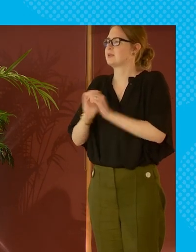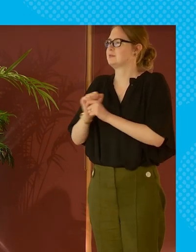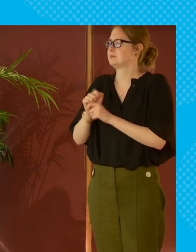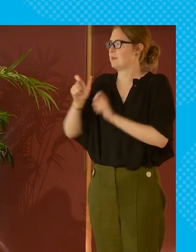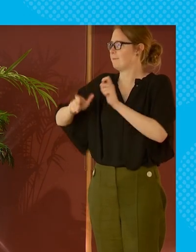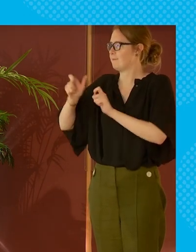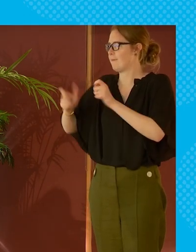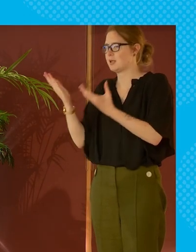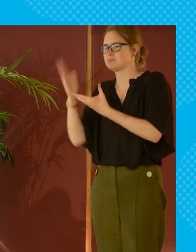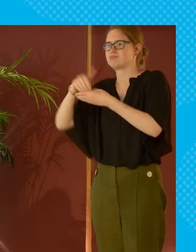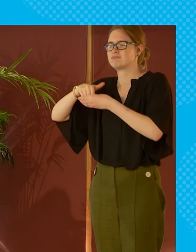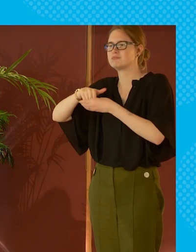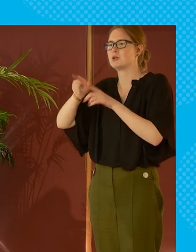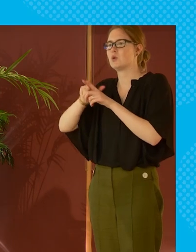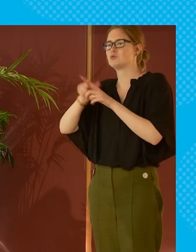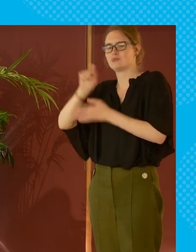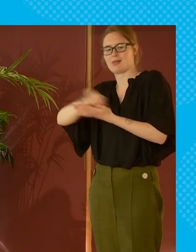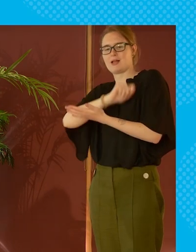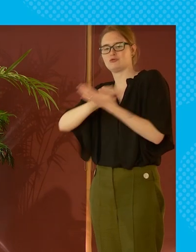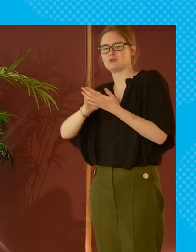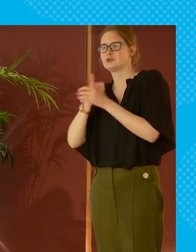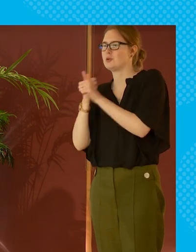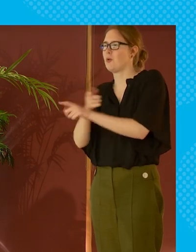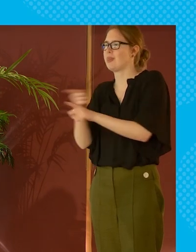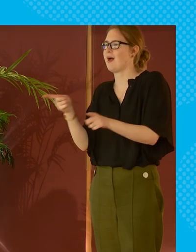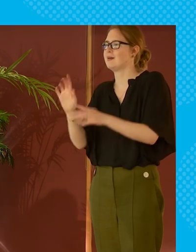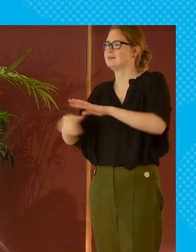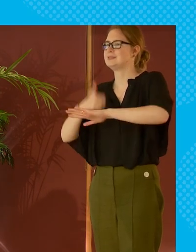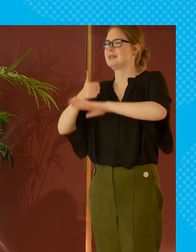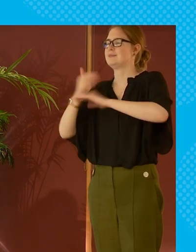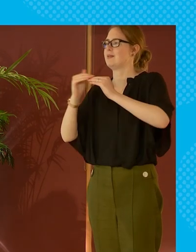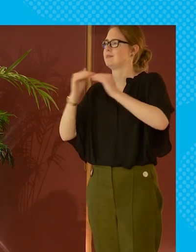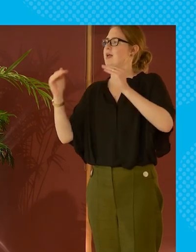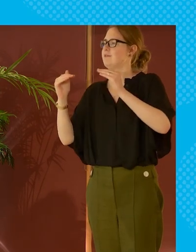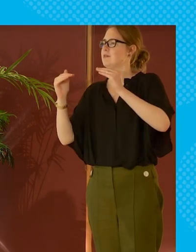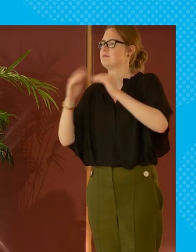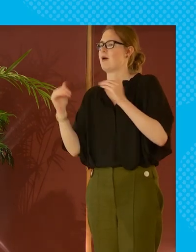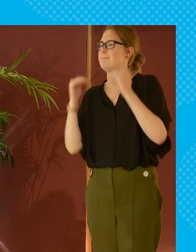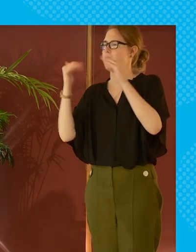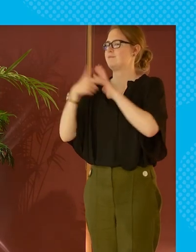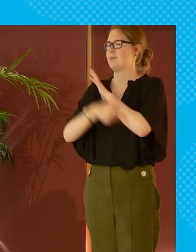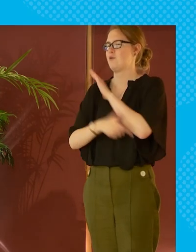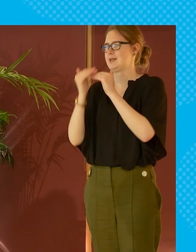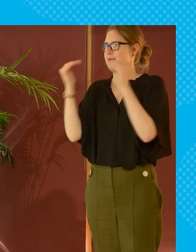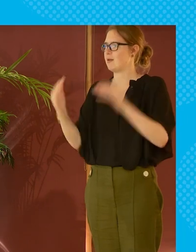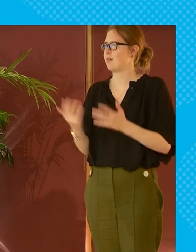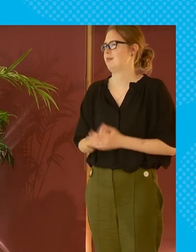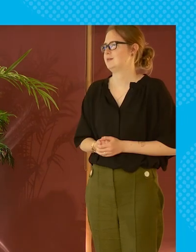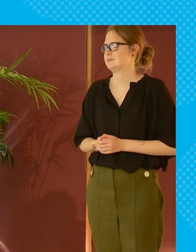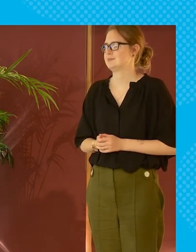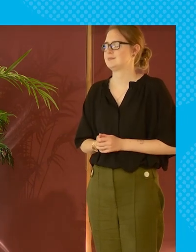from the public and the electorate that that is set at level above any poverty level